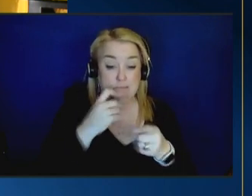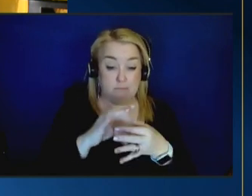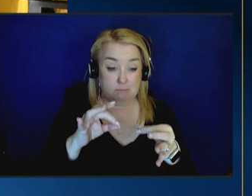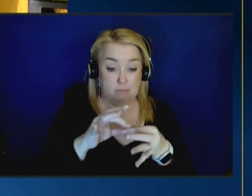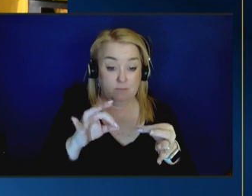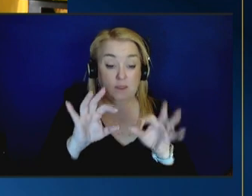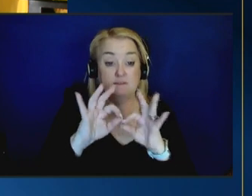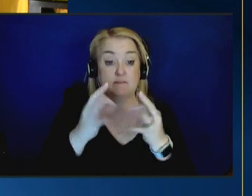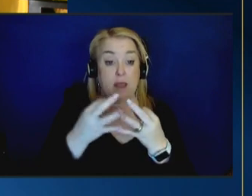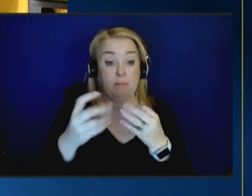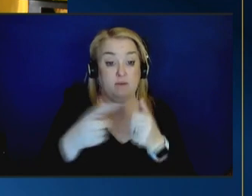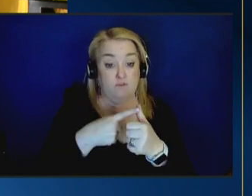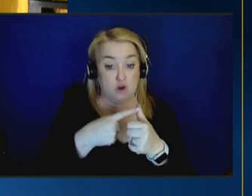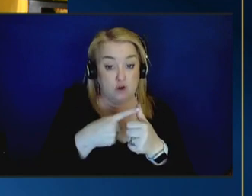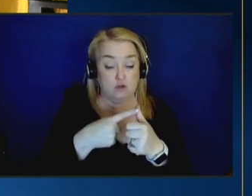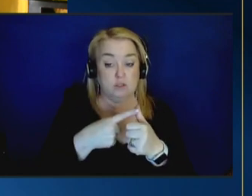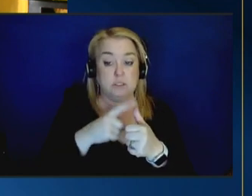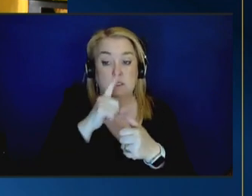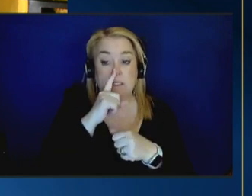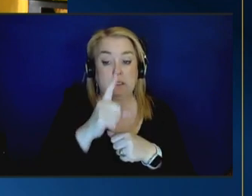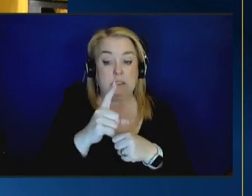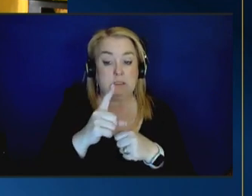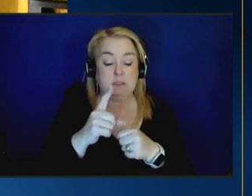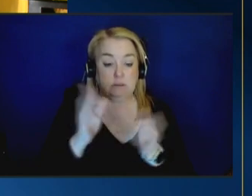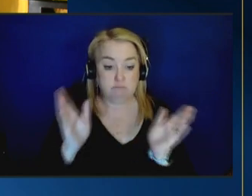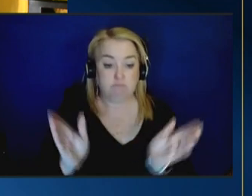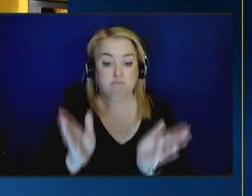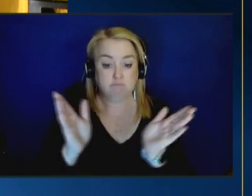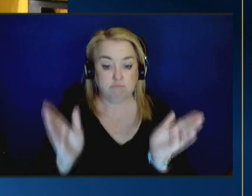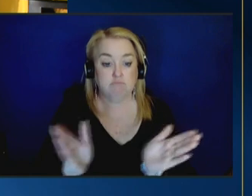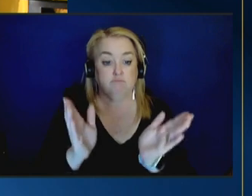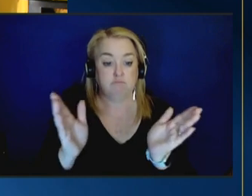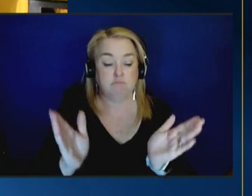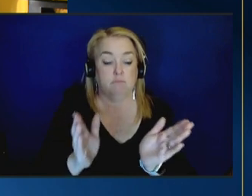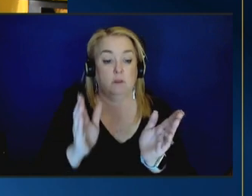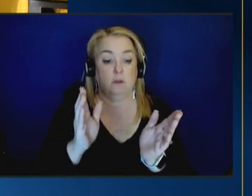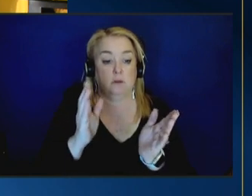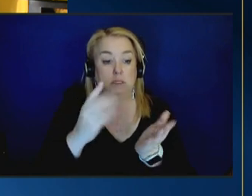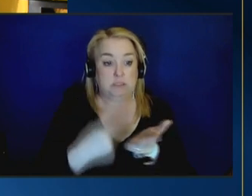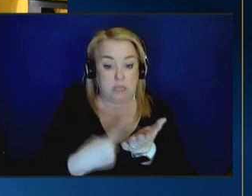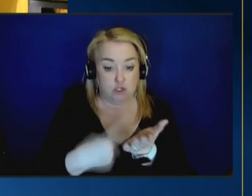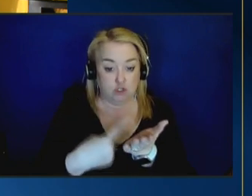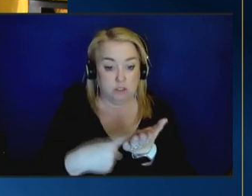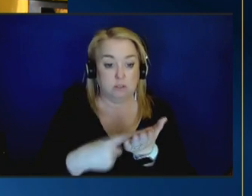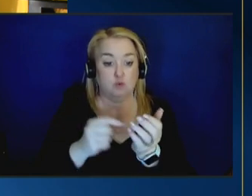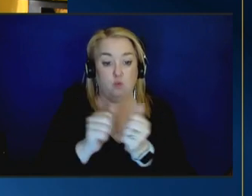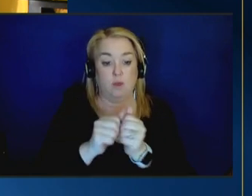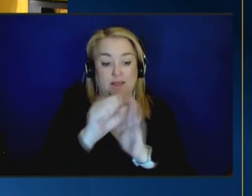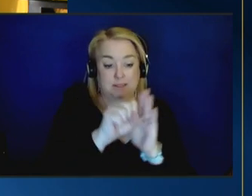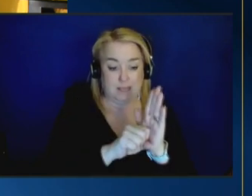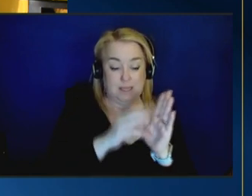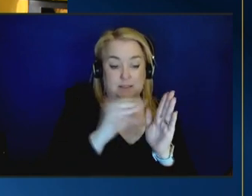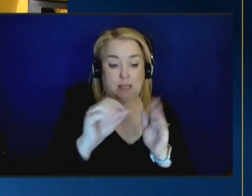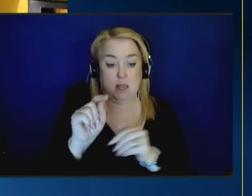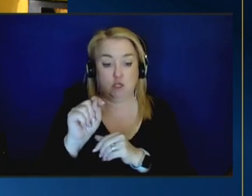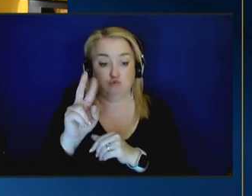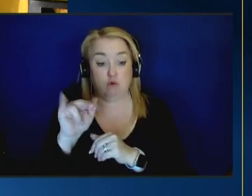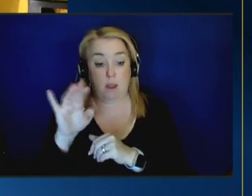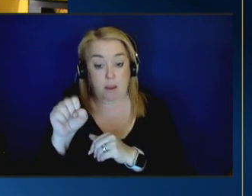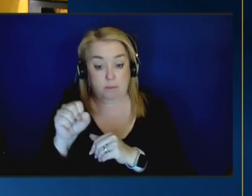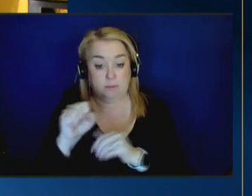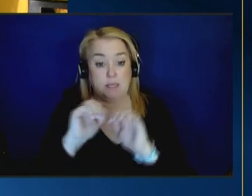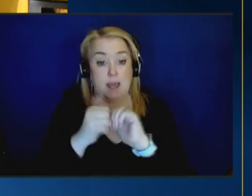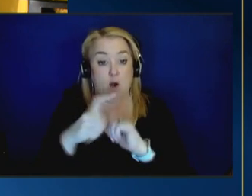done i think is reinvigorate um discussions between states and tribes about how they can work together